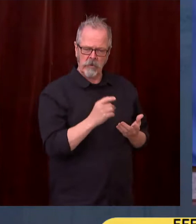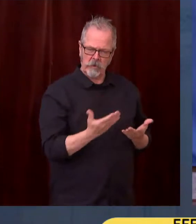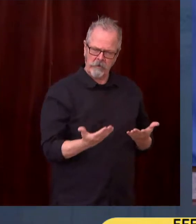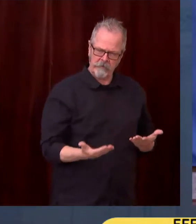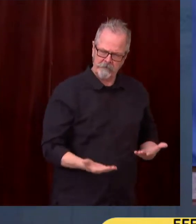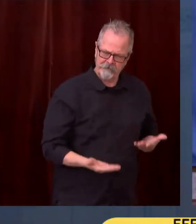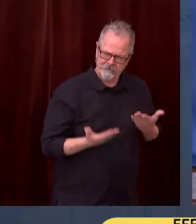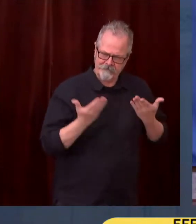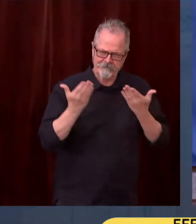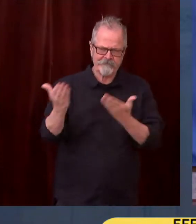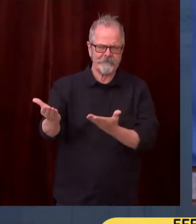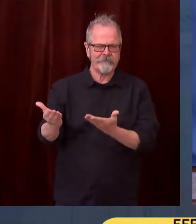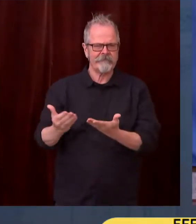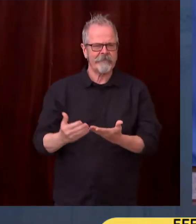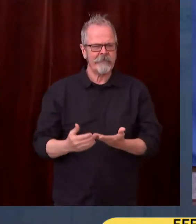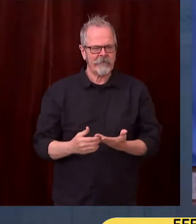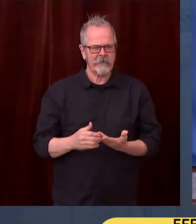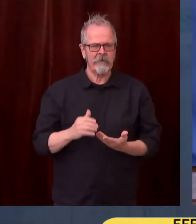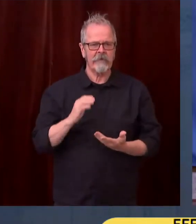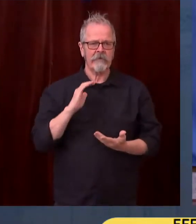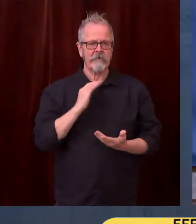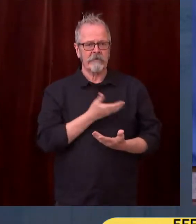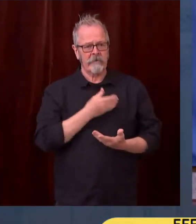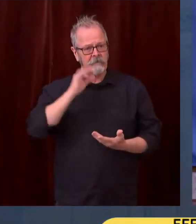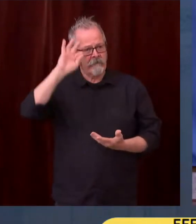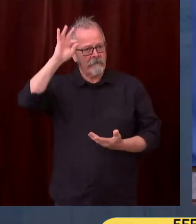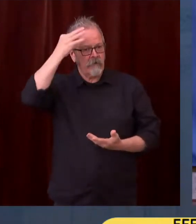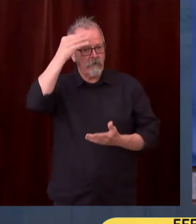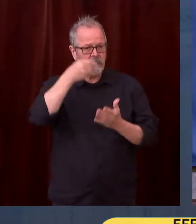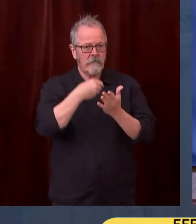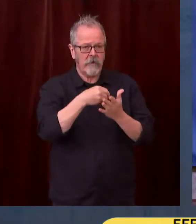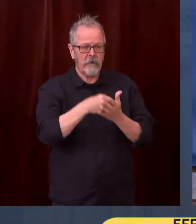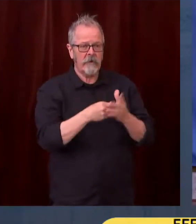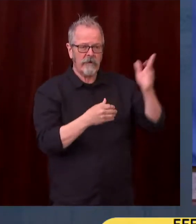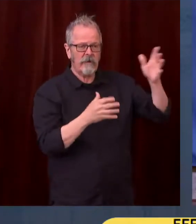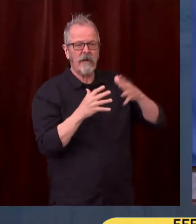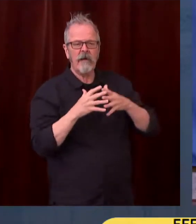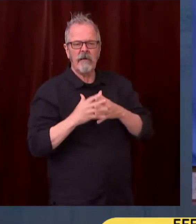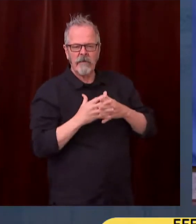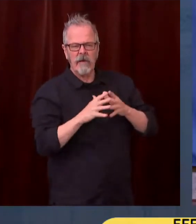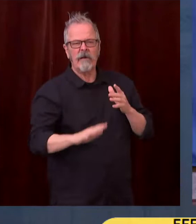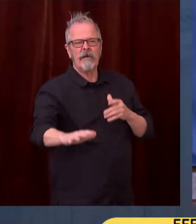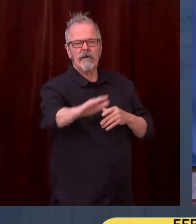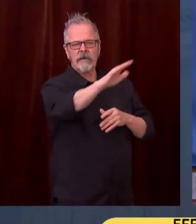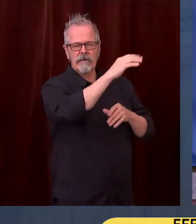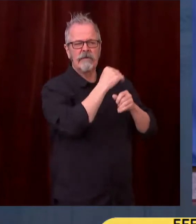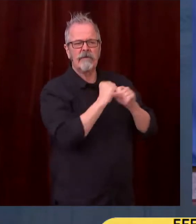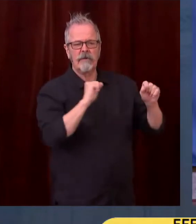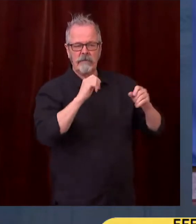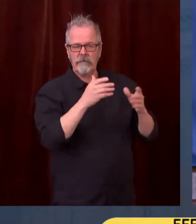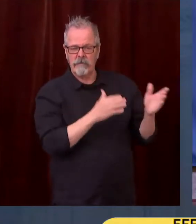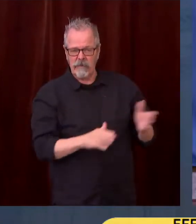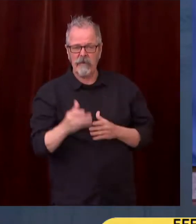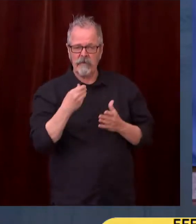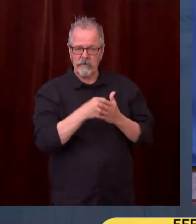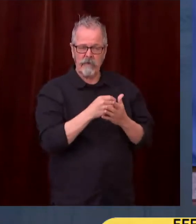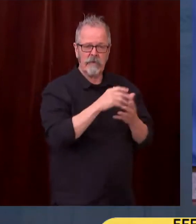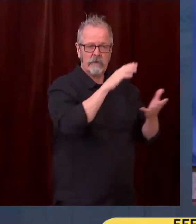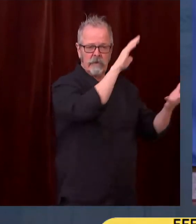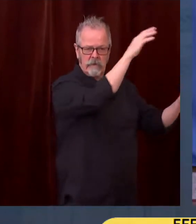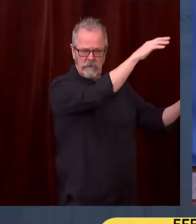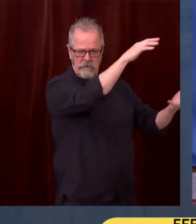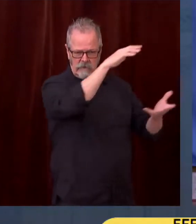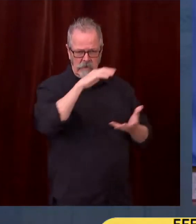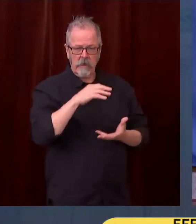American rescue plan dollars toward rapidly acquiring housing units, providing case